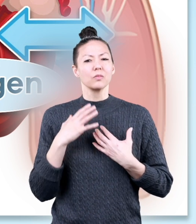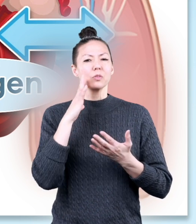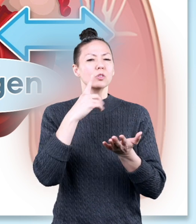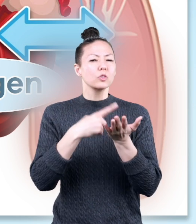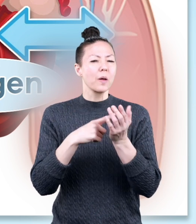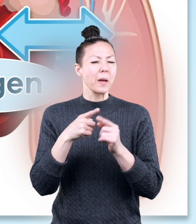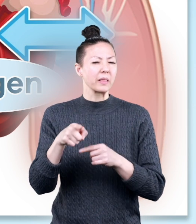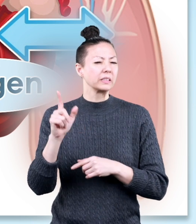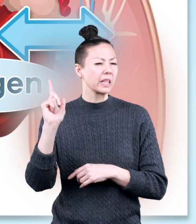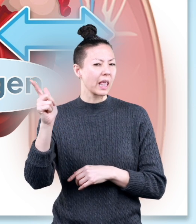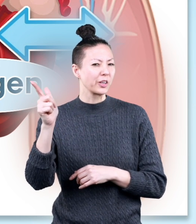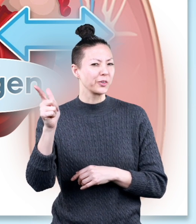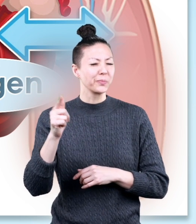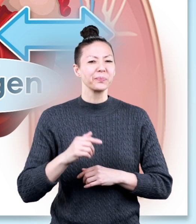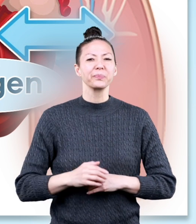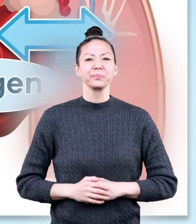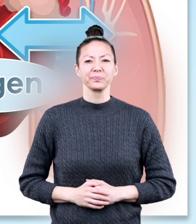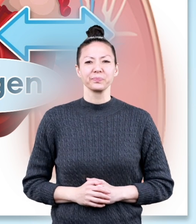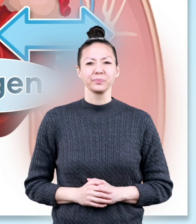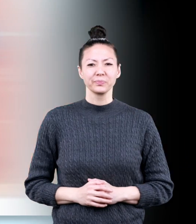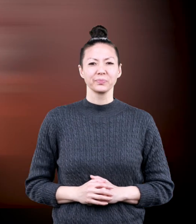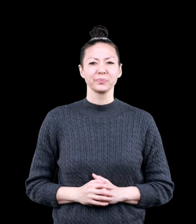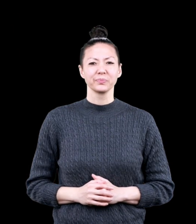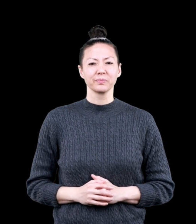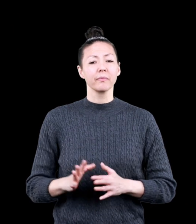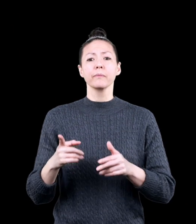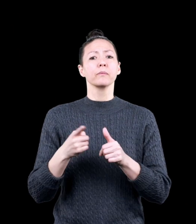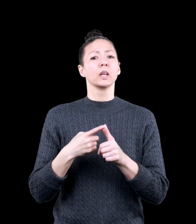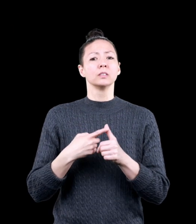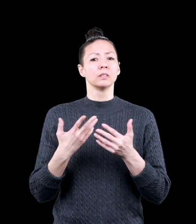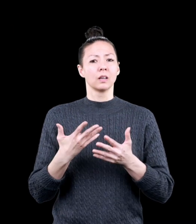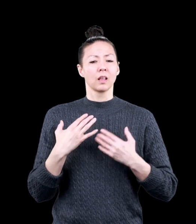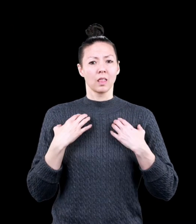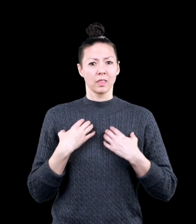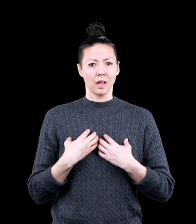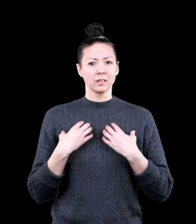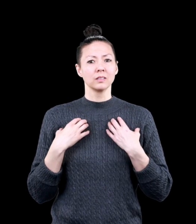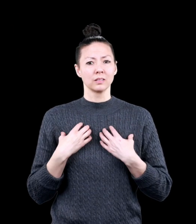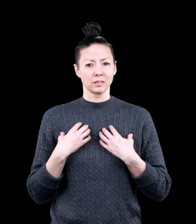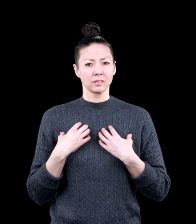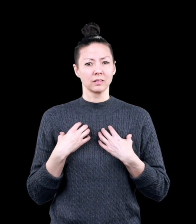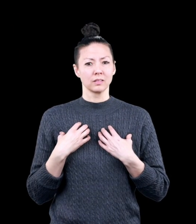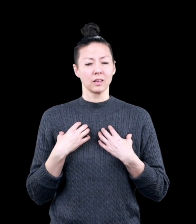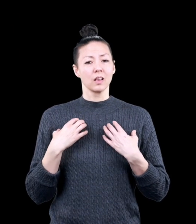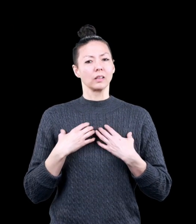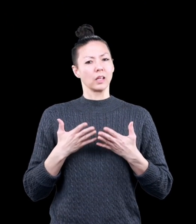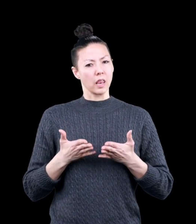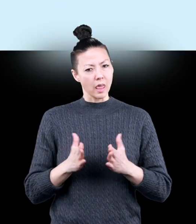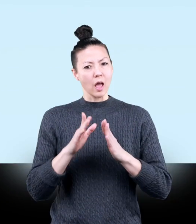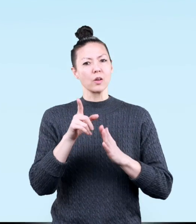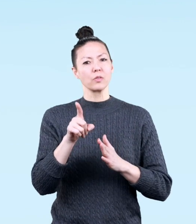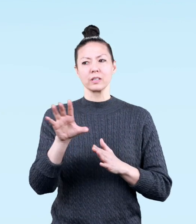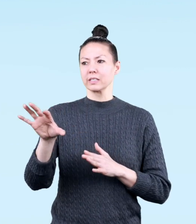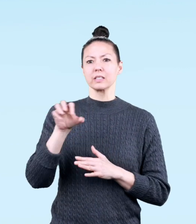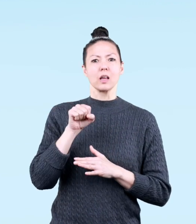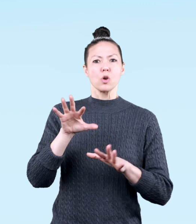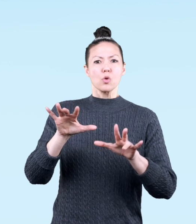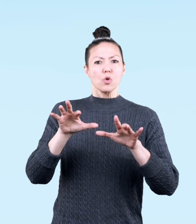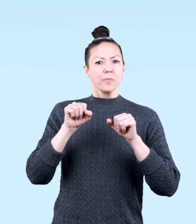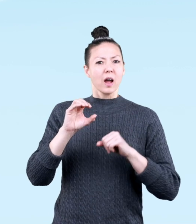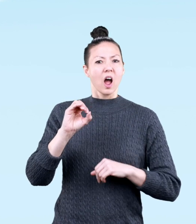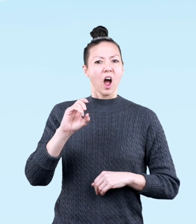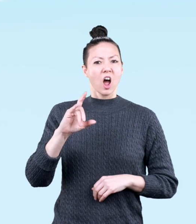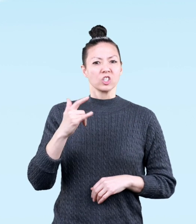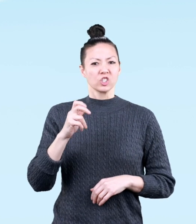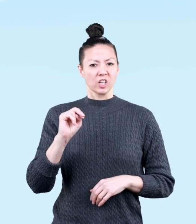which we will talk more about later. First up, the lungs. The lungs allow